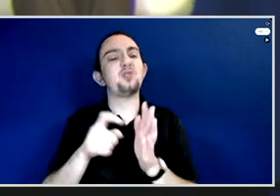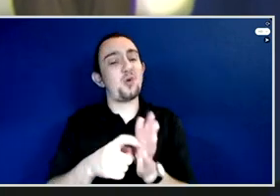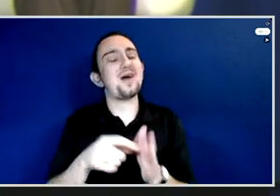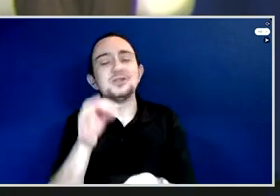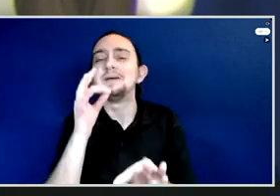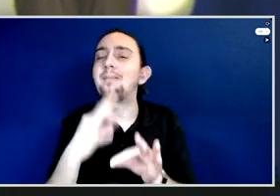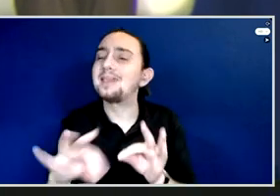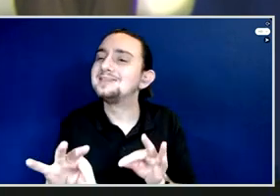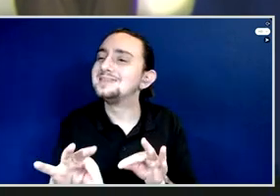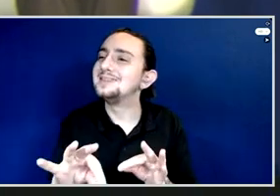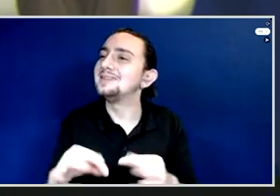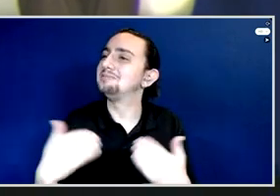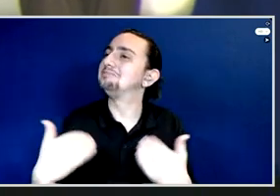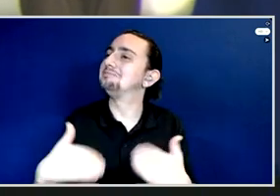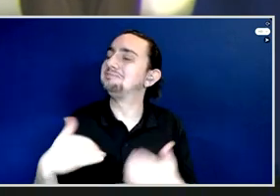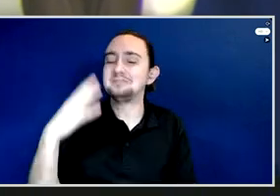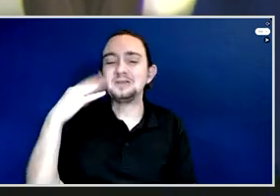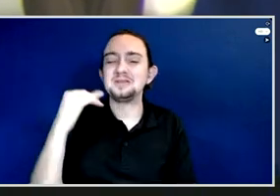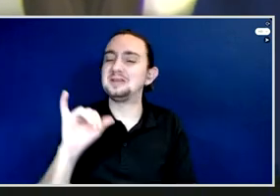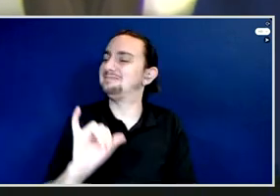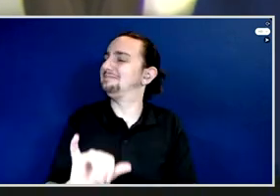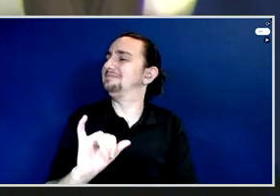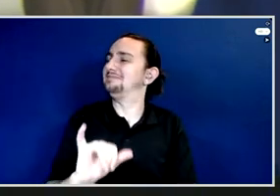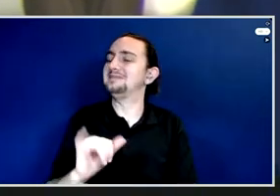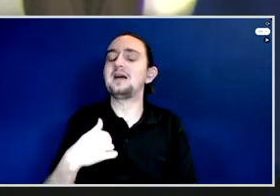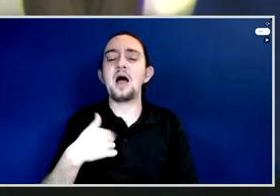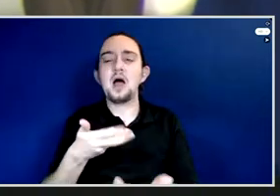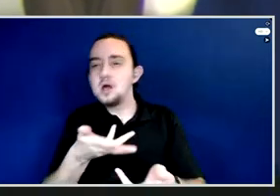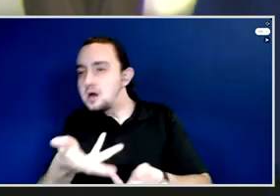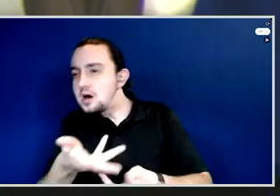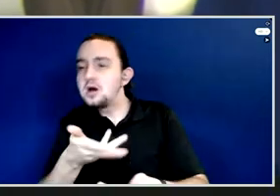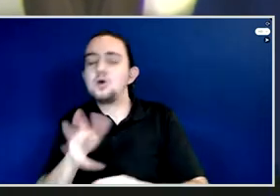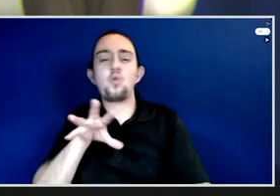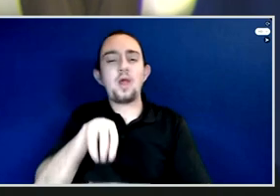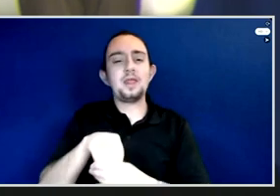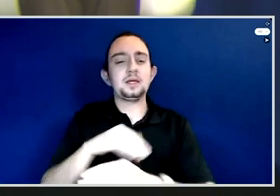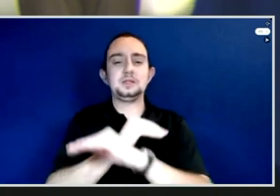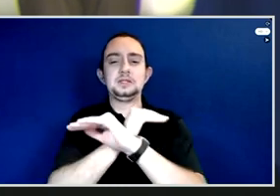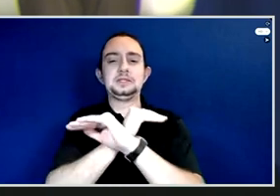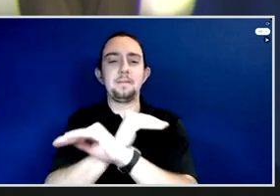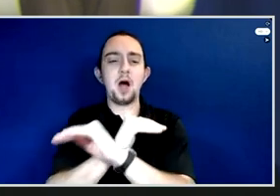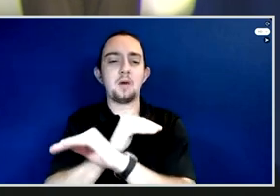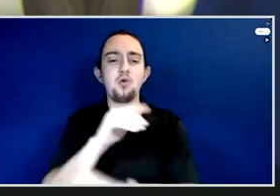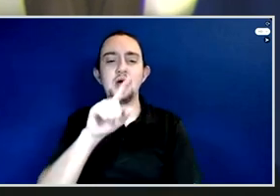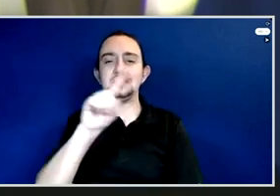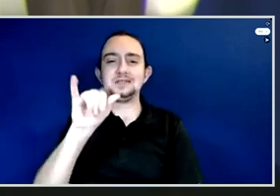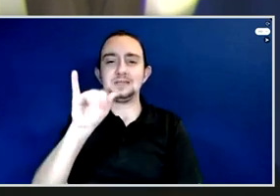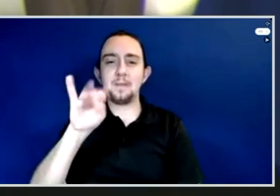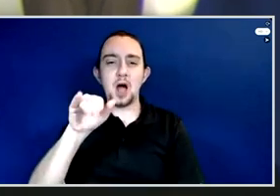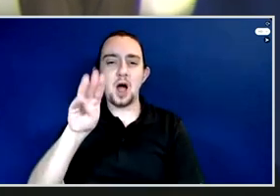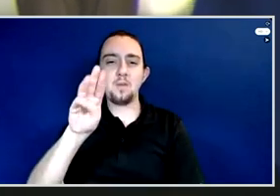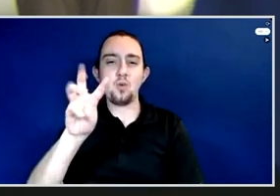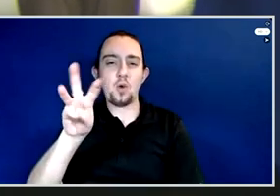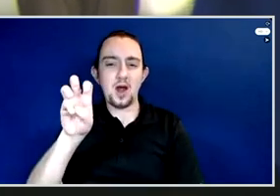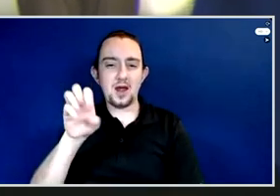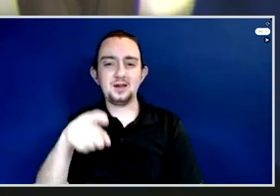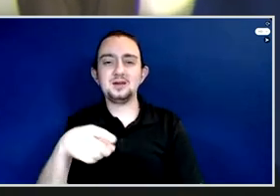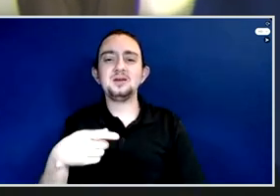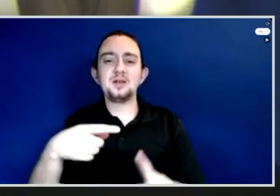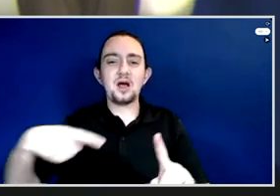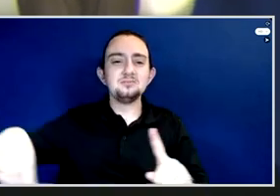society in Zimbabwe, speaking technical language when it comes to public accountability,